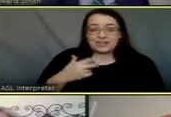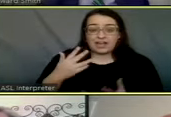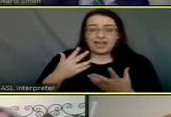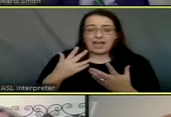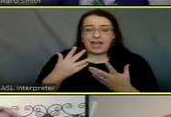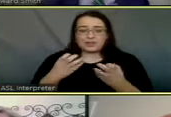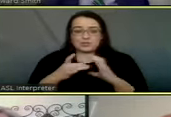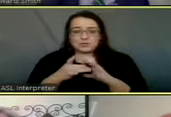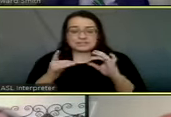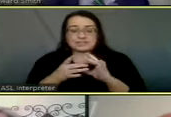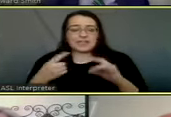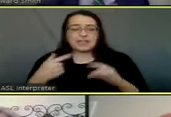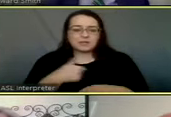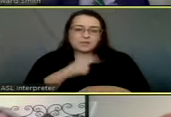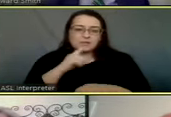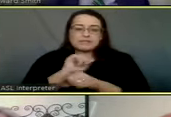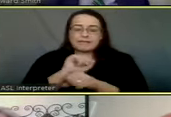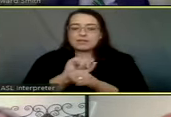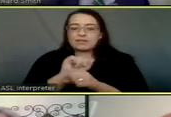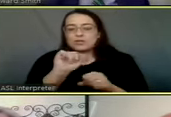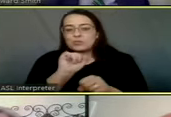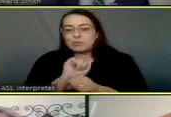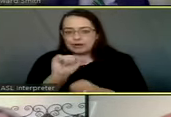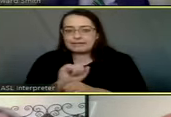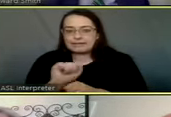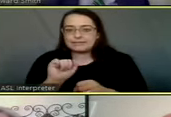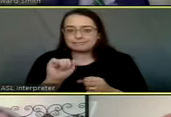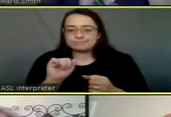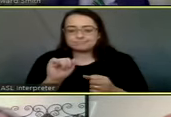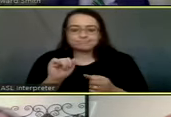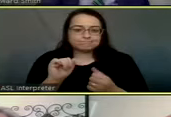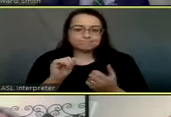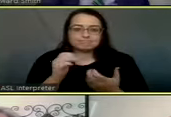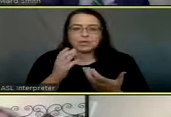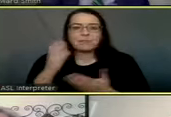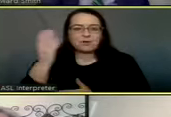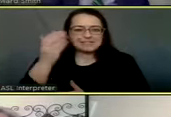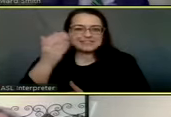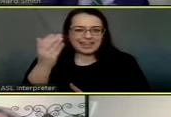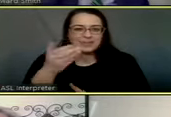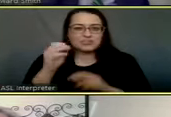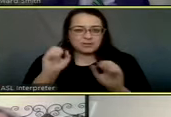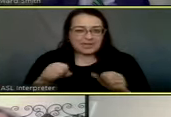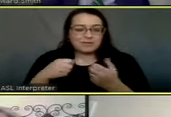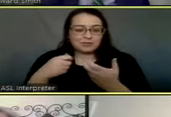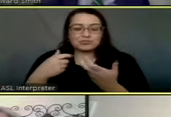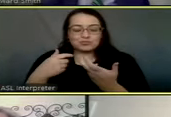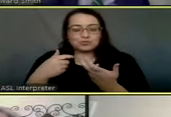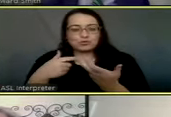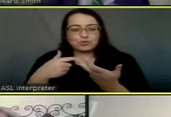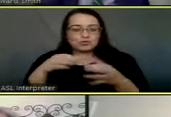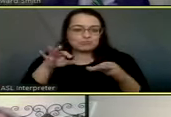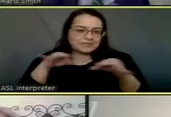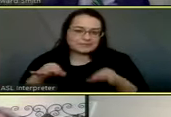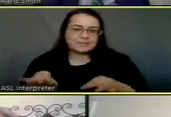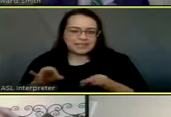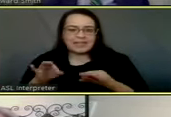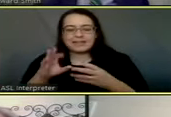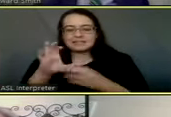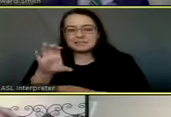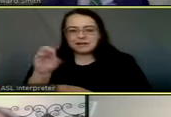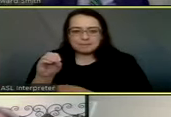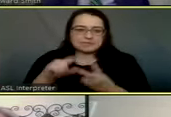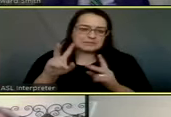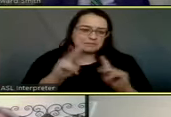this, that we are definitely working on a presentation to be able to go around and visit with companies